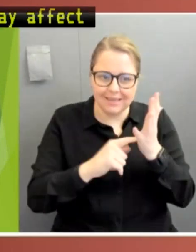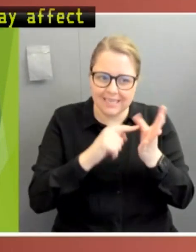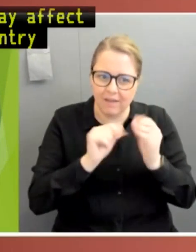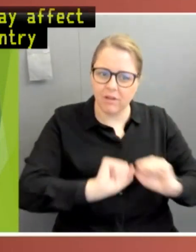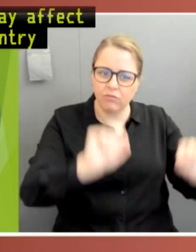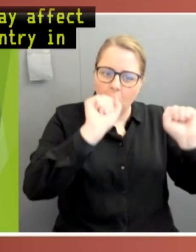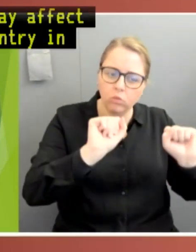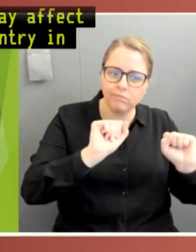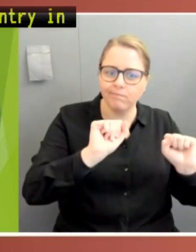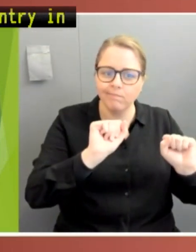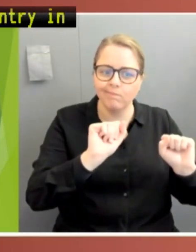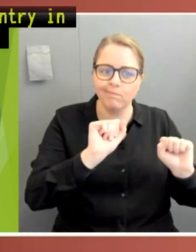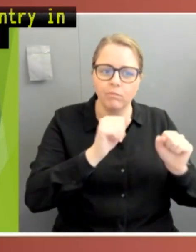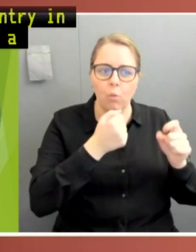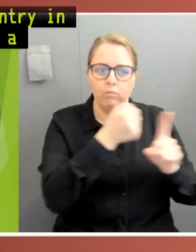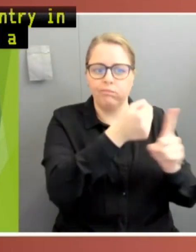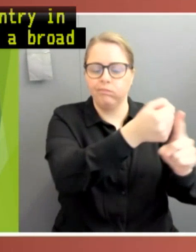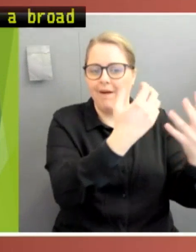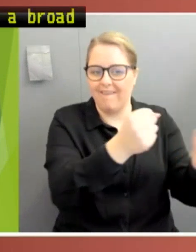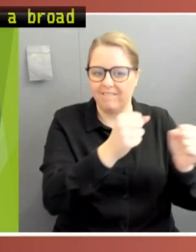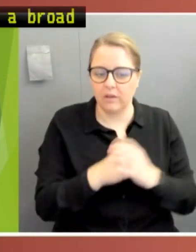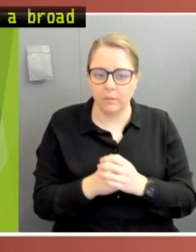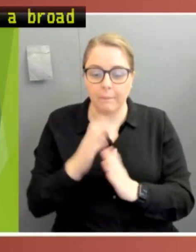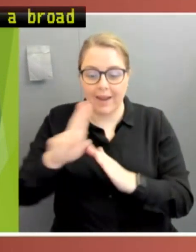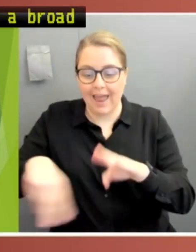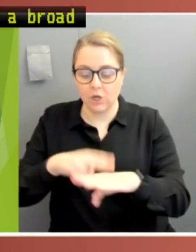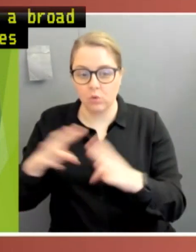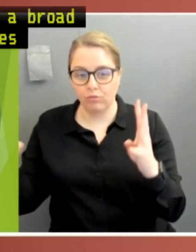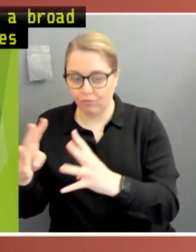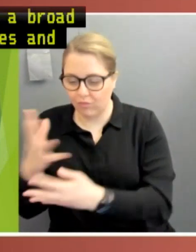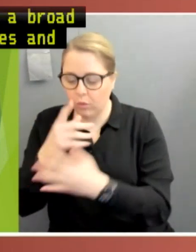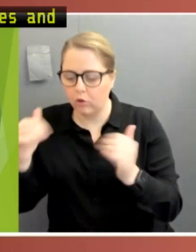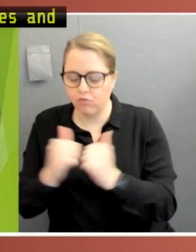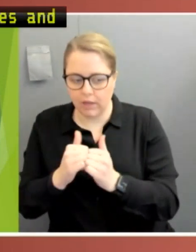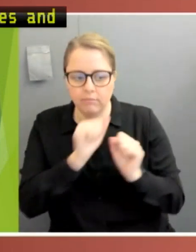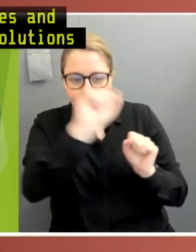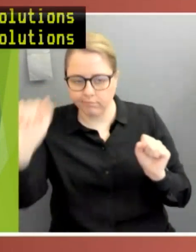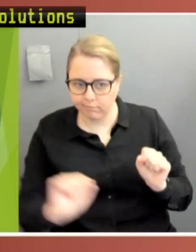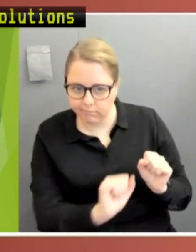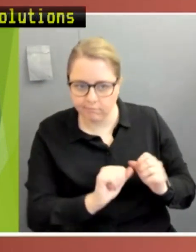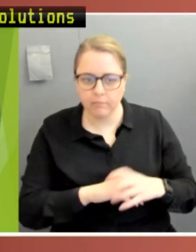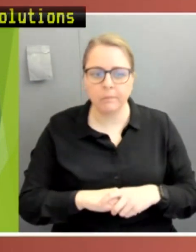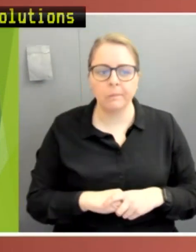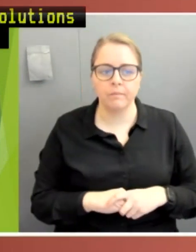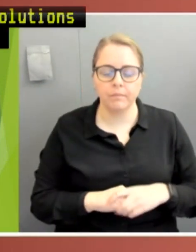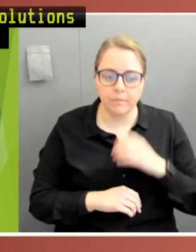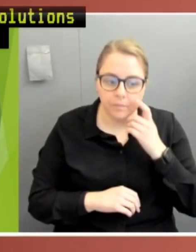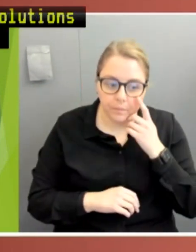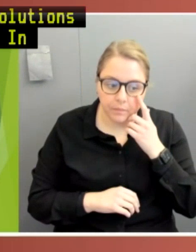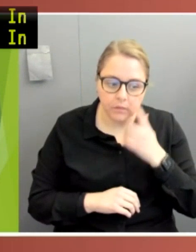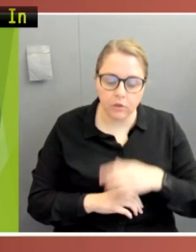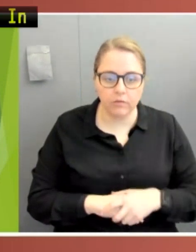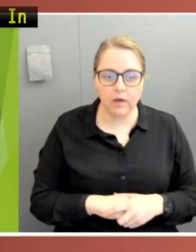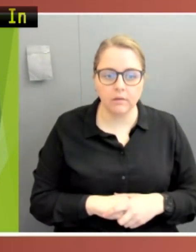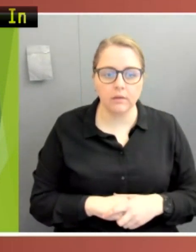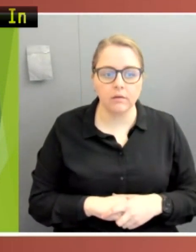that would make most sense for them. In bringing together leaders from both sides of politics and providing a forum for Australian governments to make decisive collective decisions relating